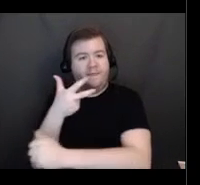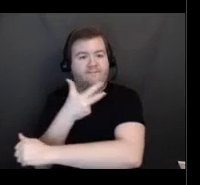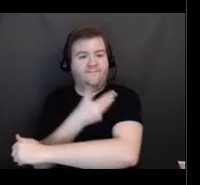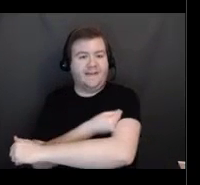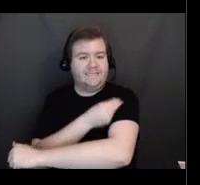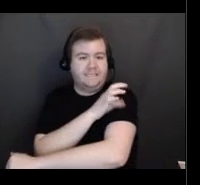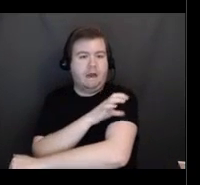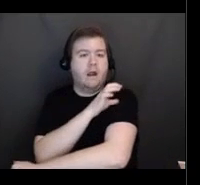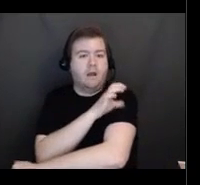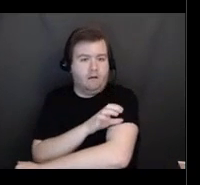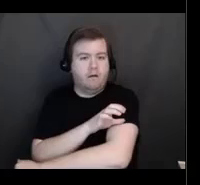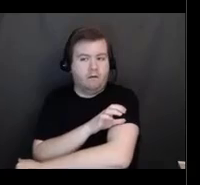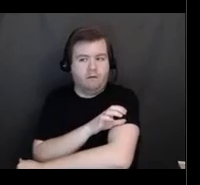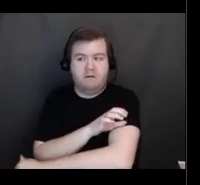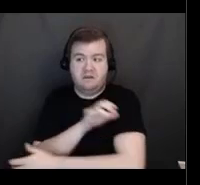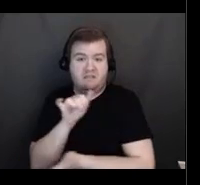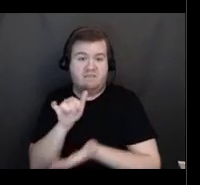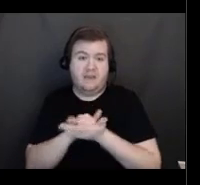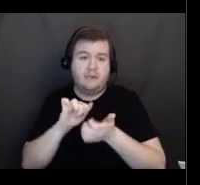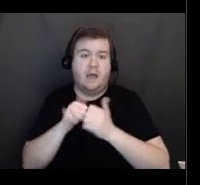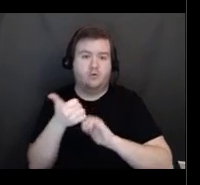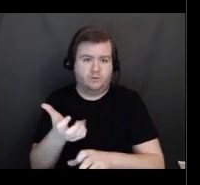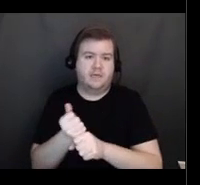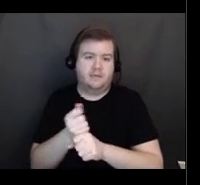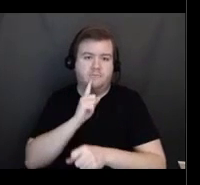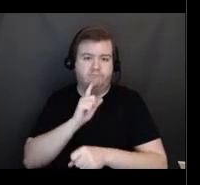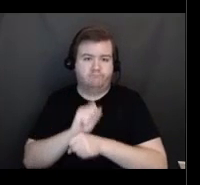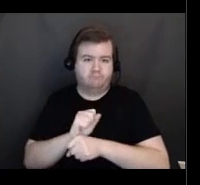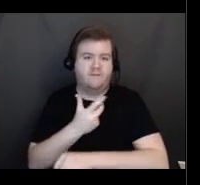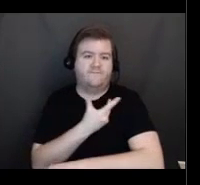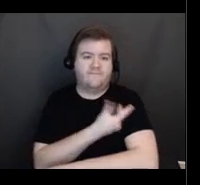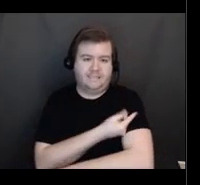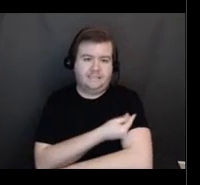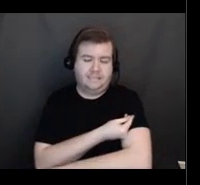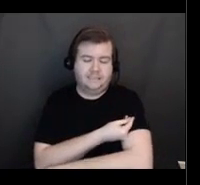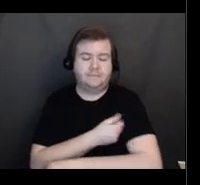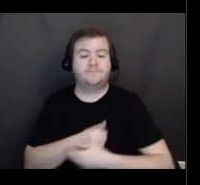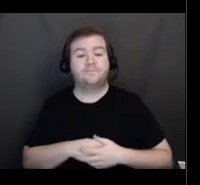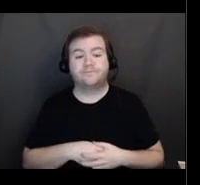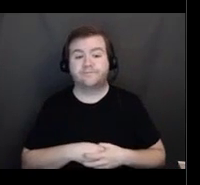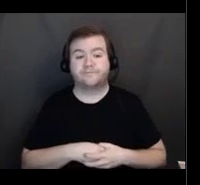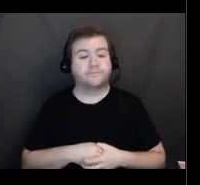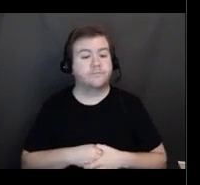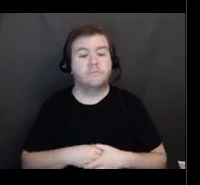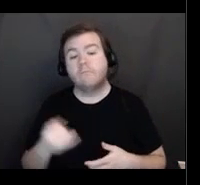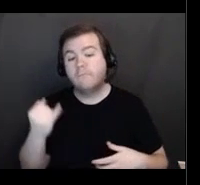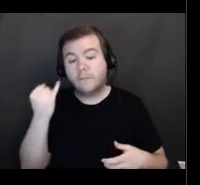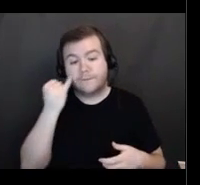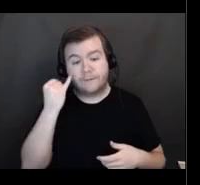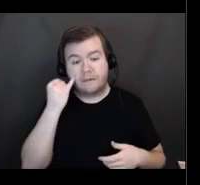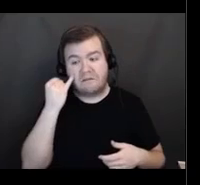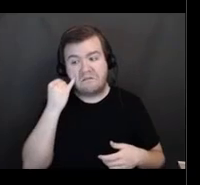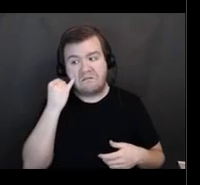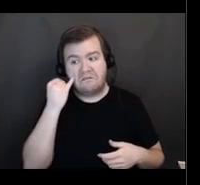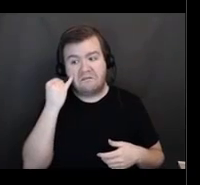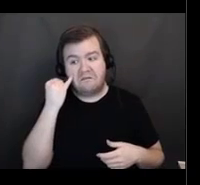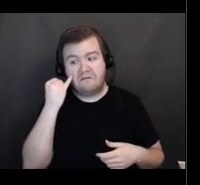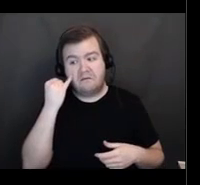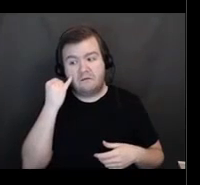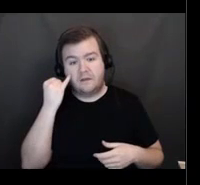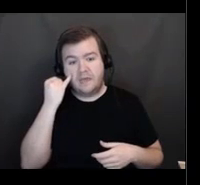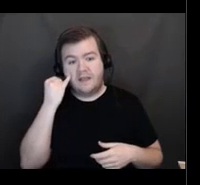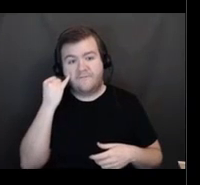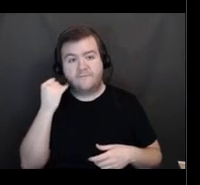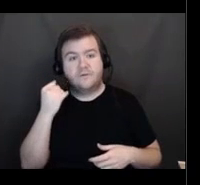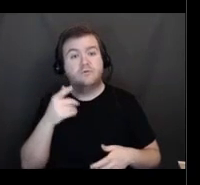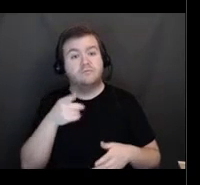how you get your, your vaccination. If you do find that, and you believe that the recipient has been a victim of